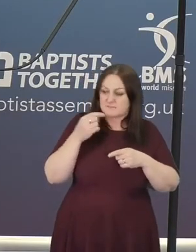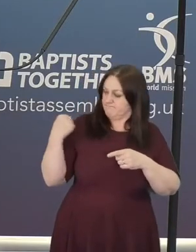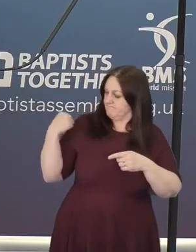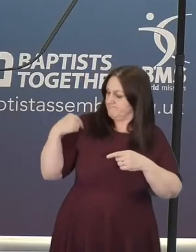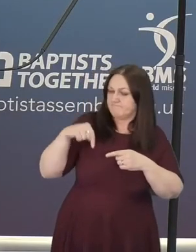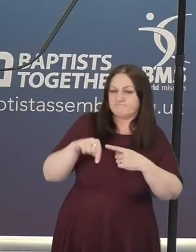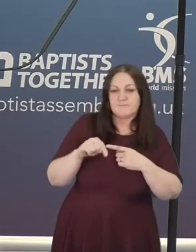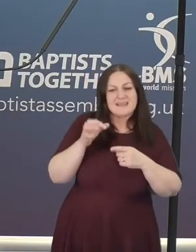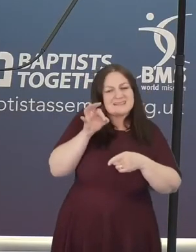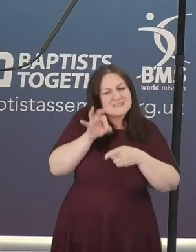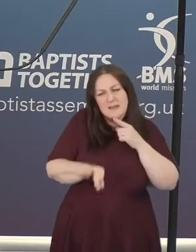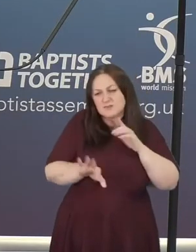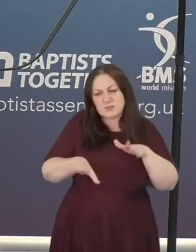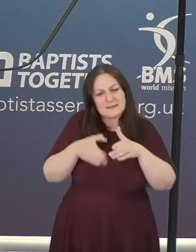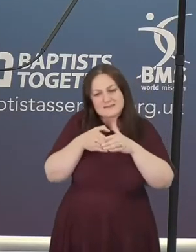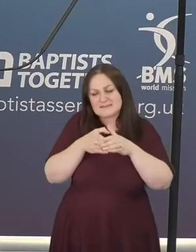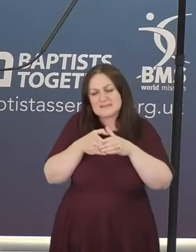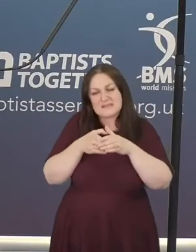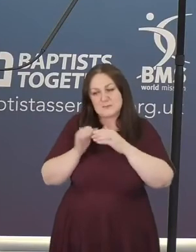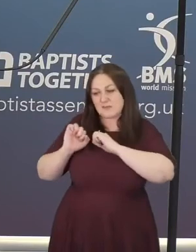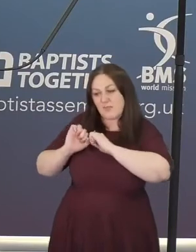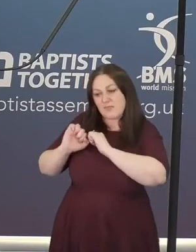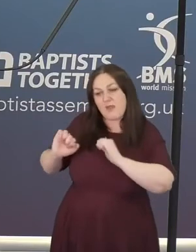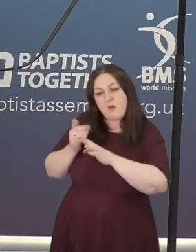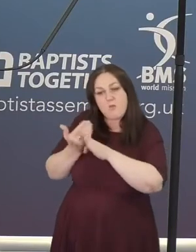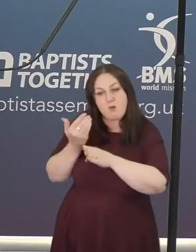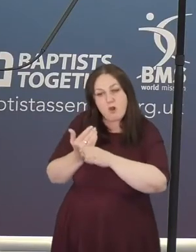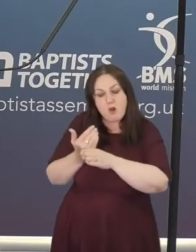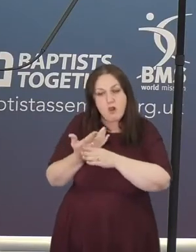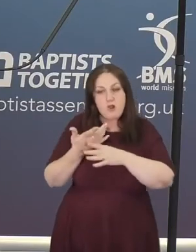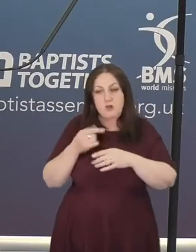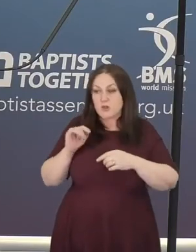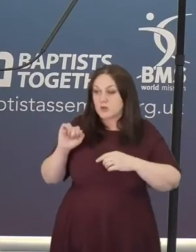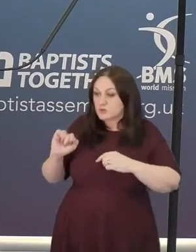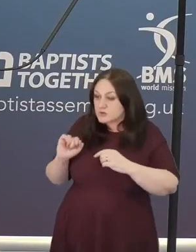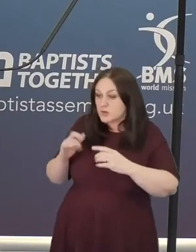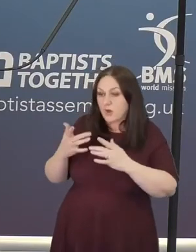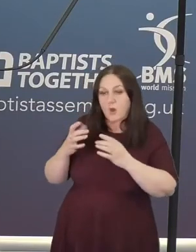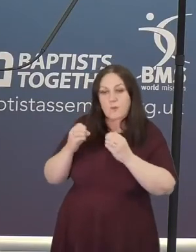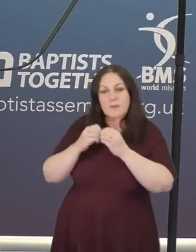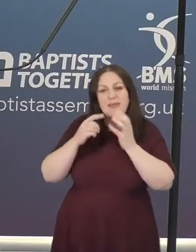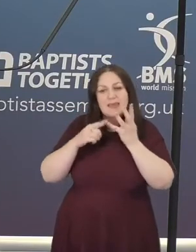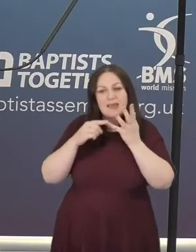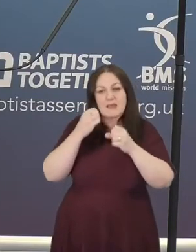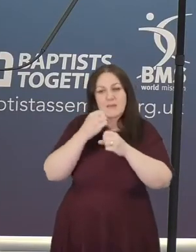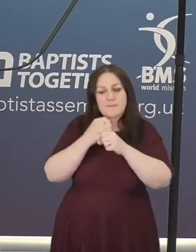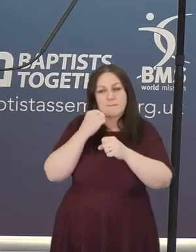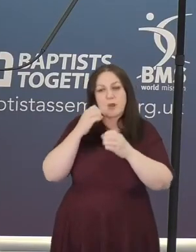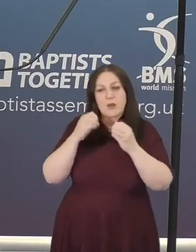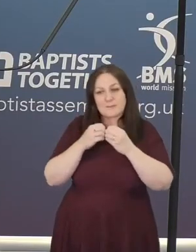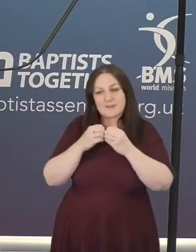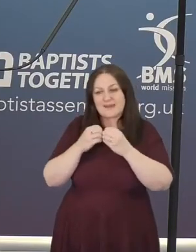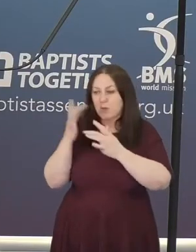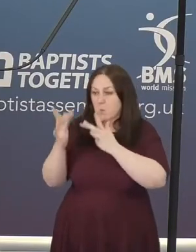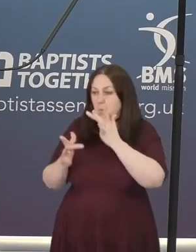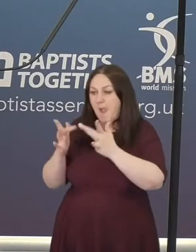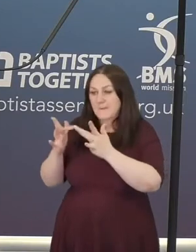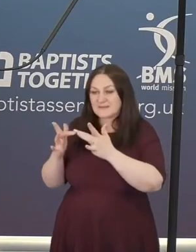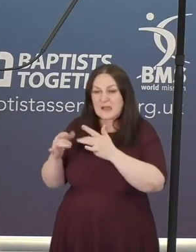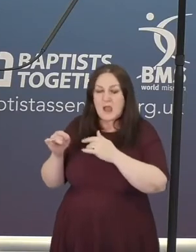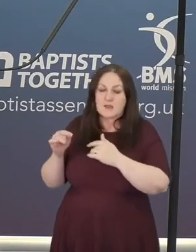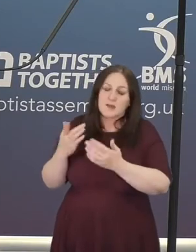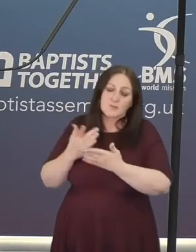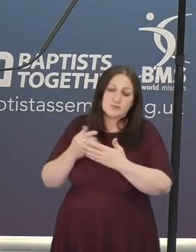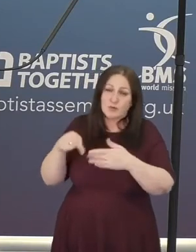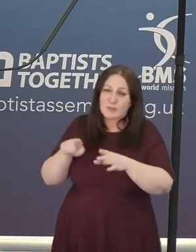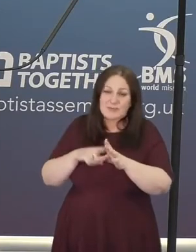year. I think the number of times that the website the Bugbee website which must have been groaning this year